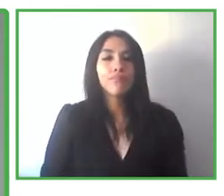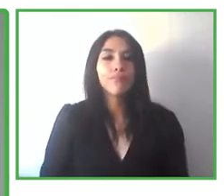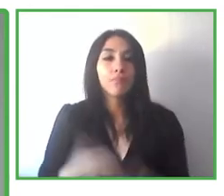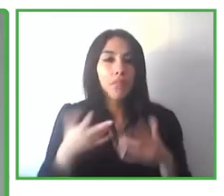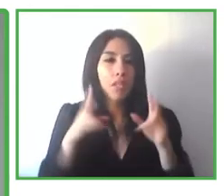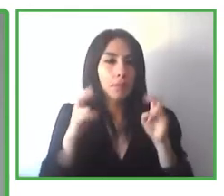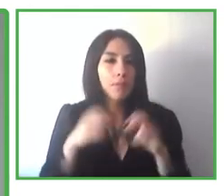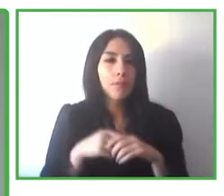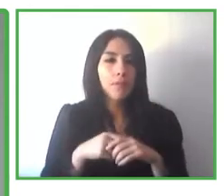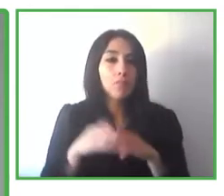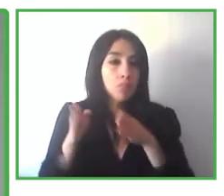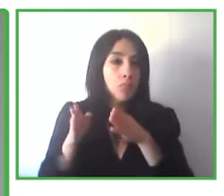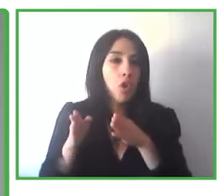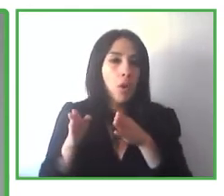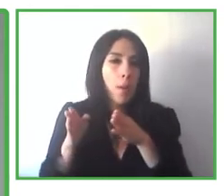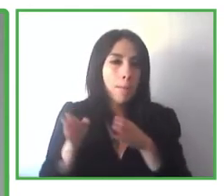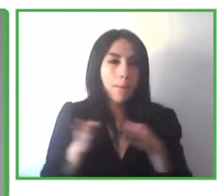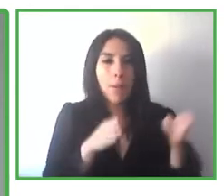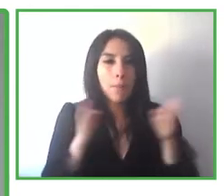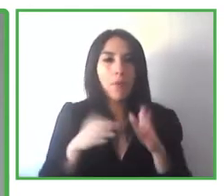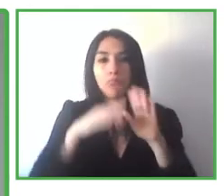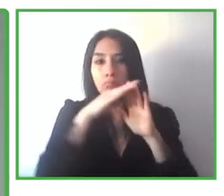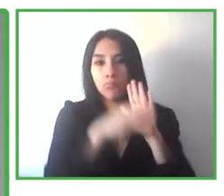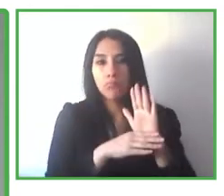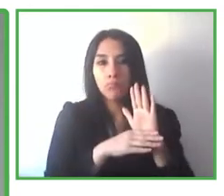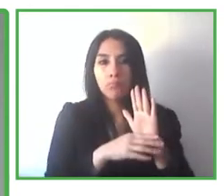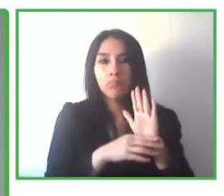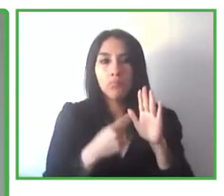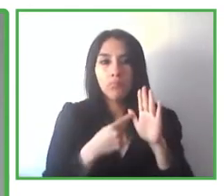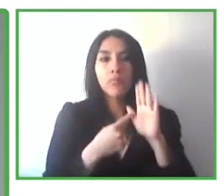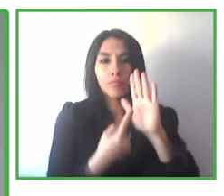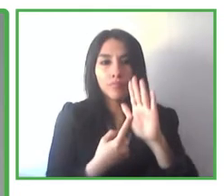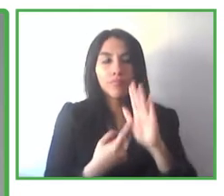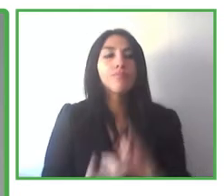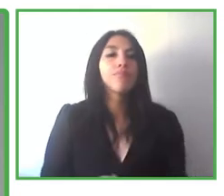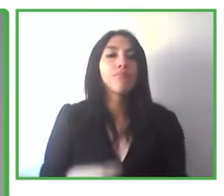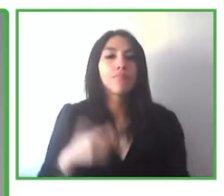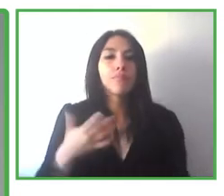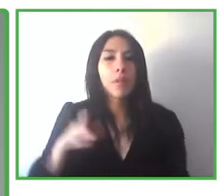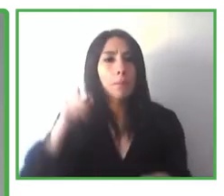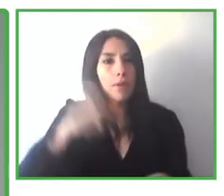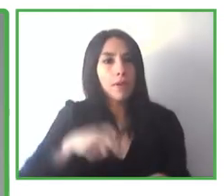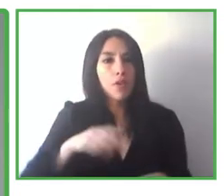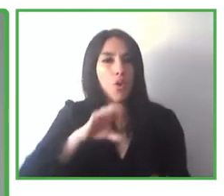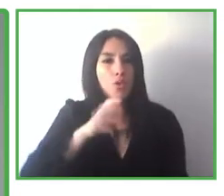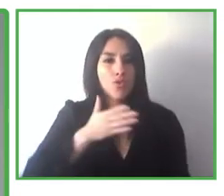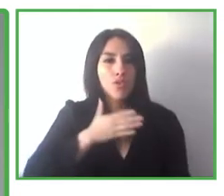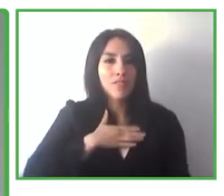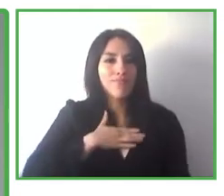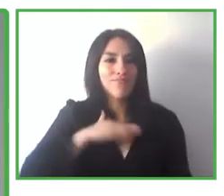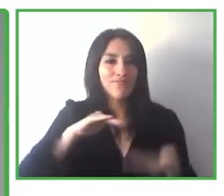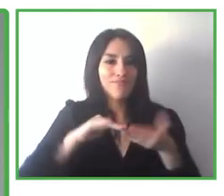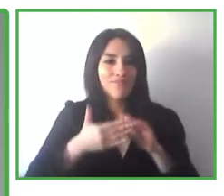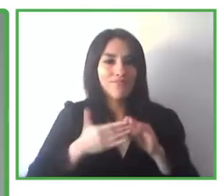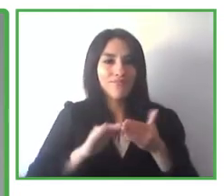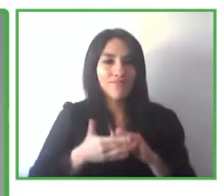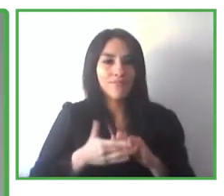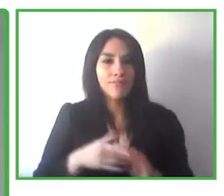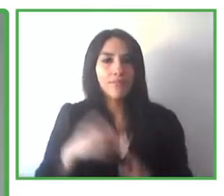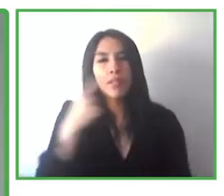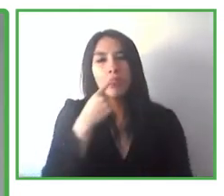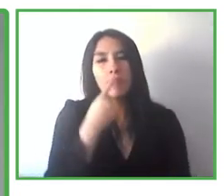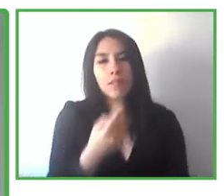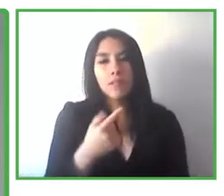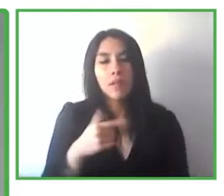regulatory framework that needs to be in place in a country or in the region overall. Having said that, if we're